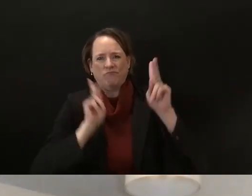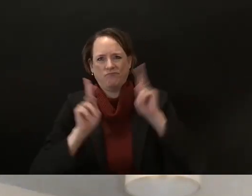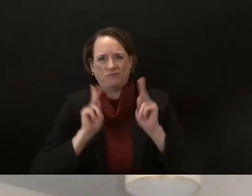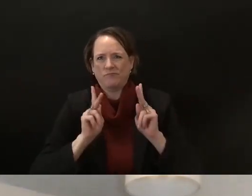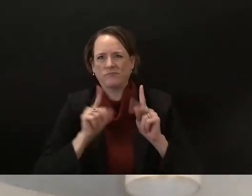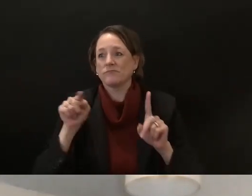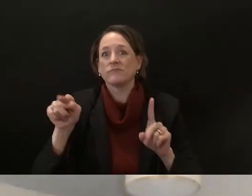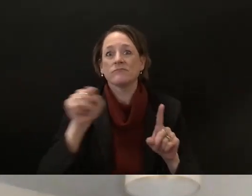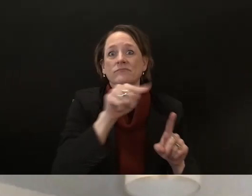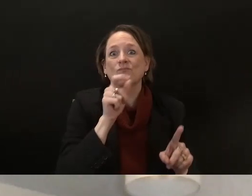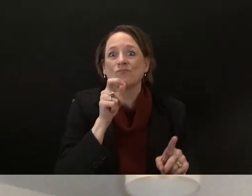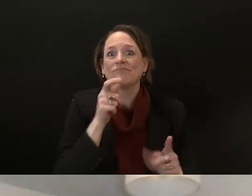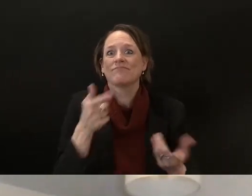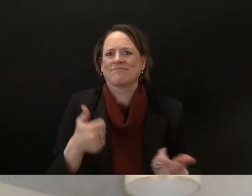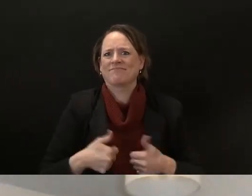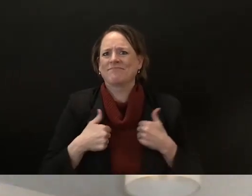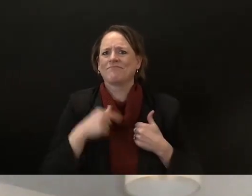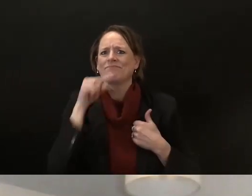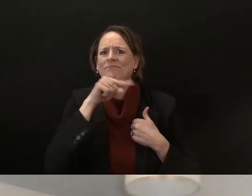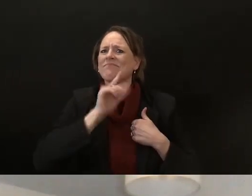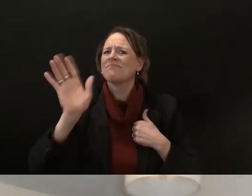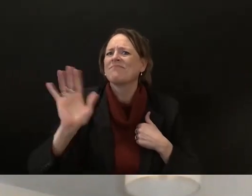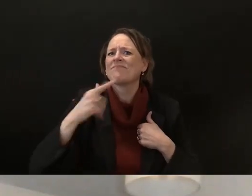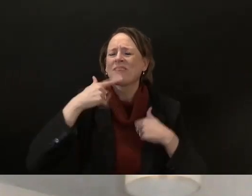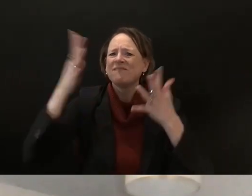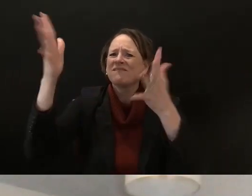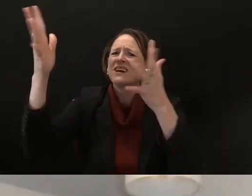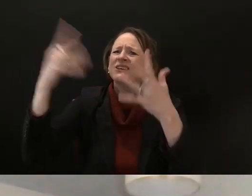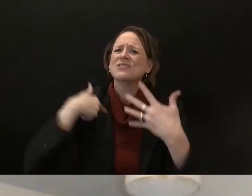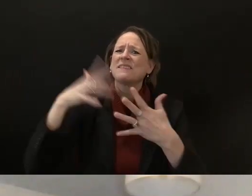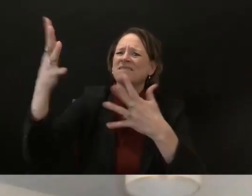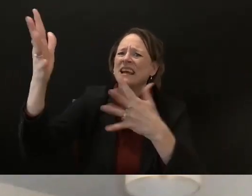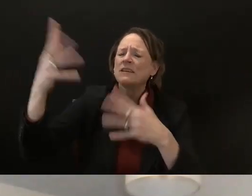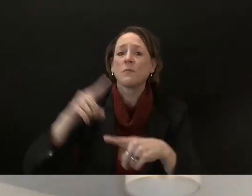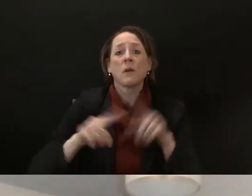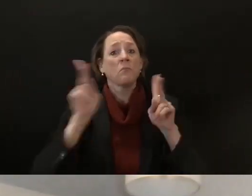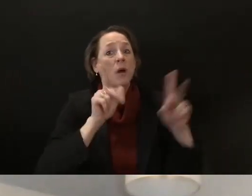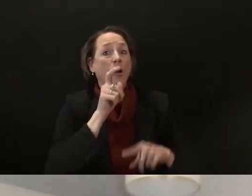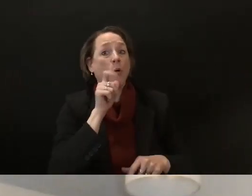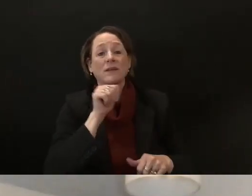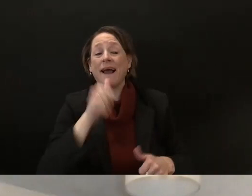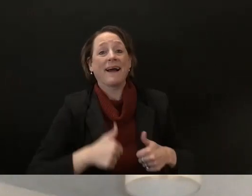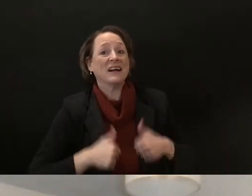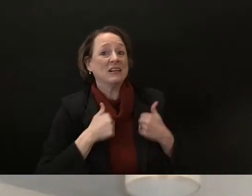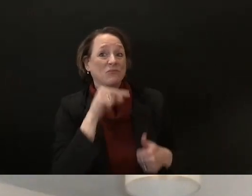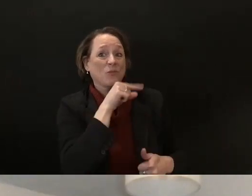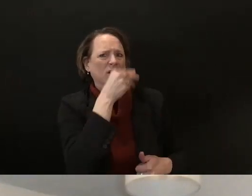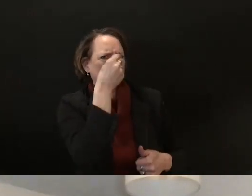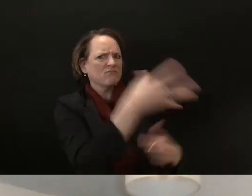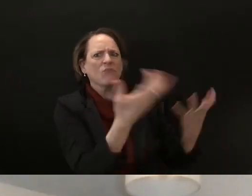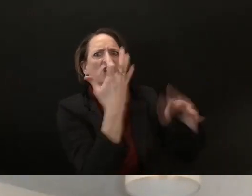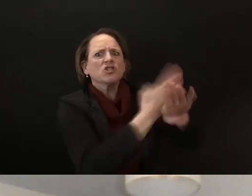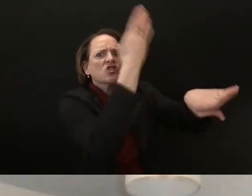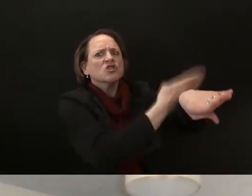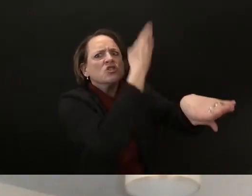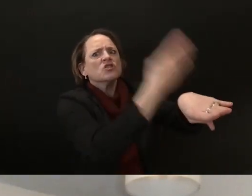the comments that we've gotten that i've gotten and the people pushing dot are against this huge mega expansion that'll cost millions of dollars uh